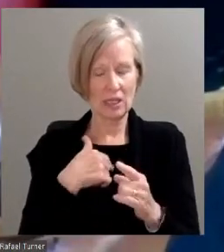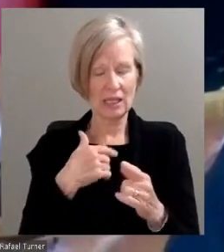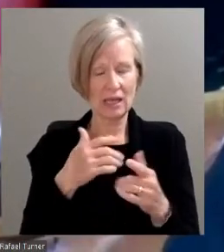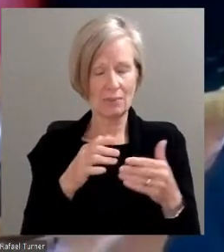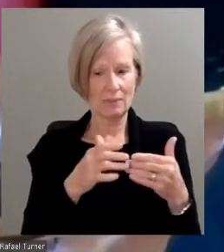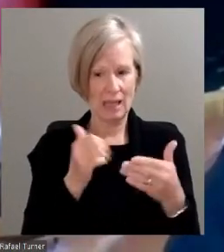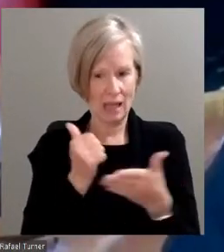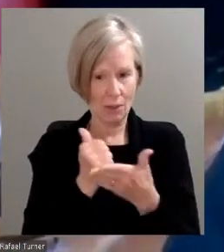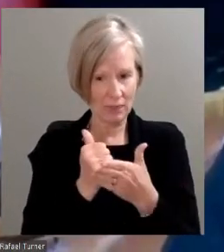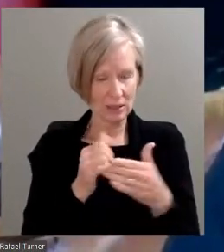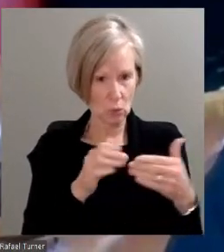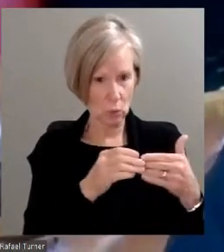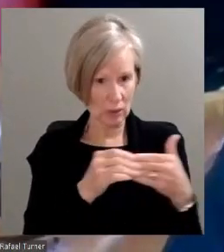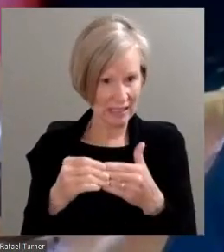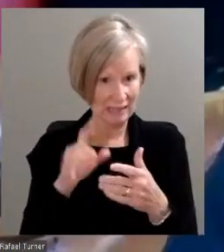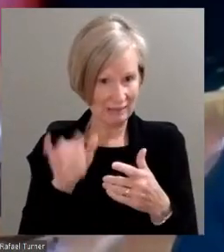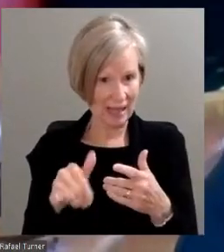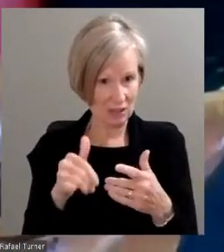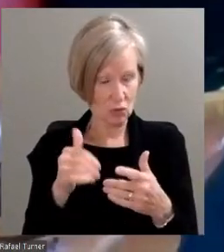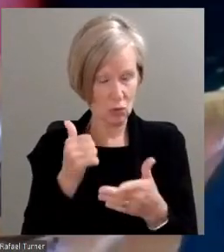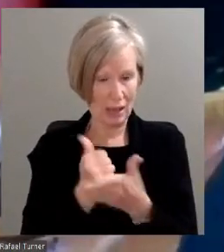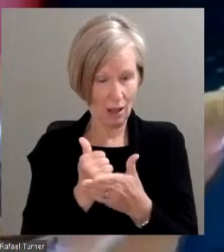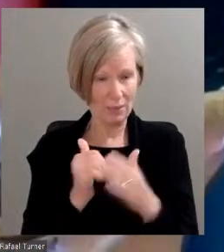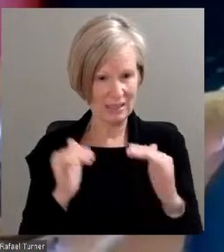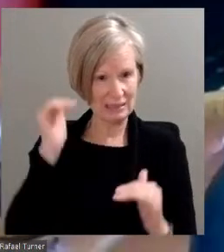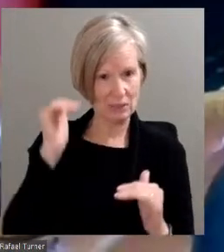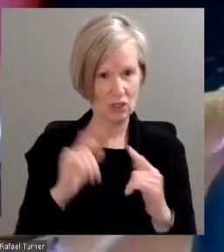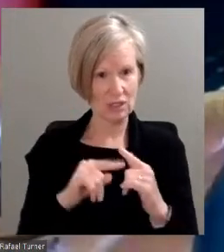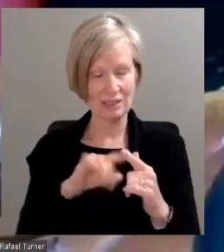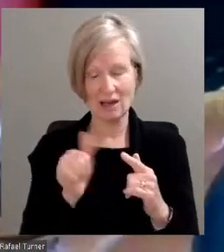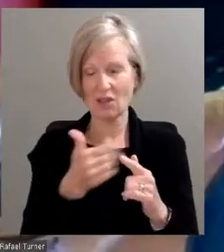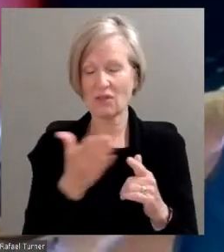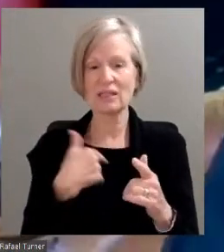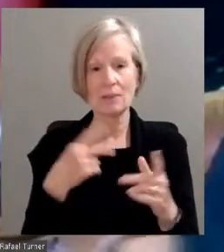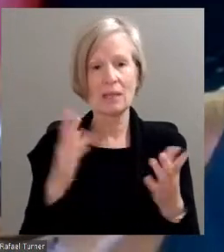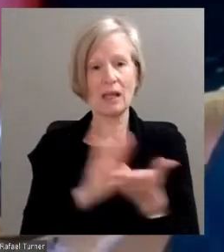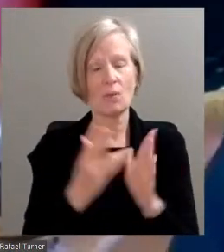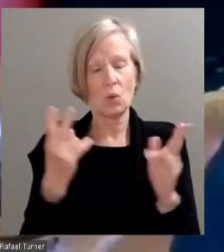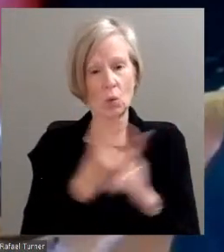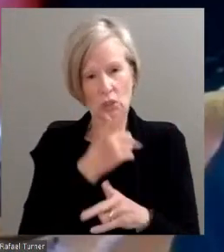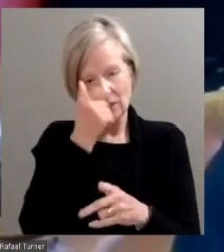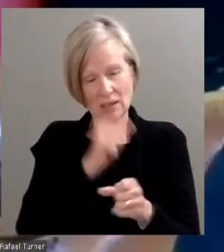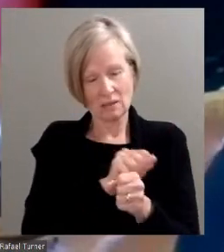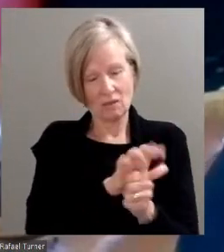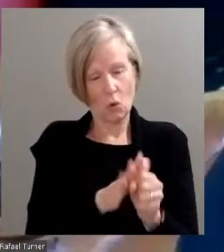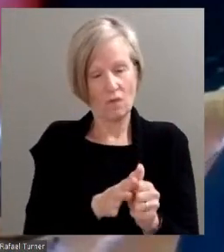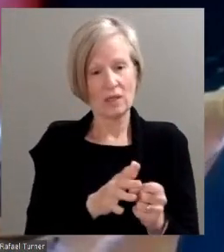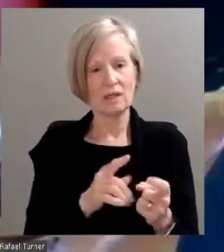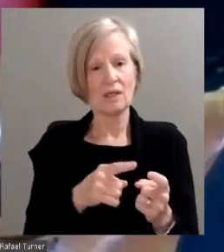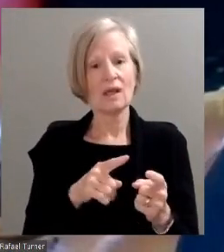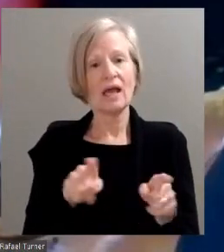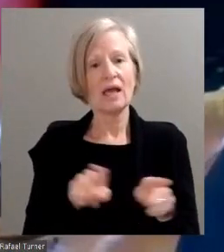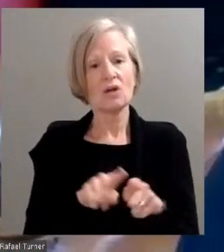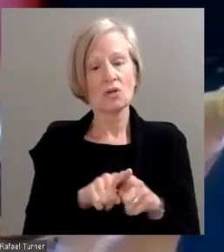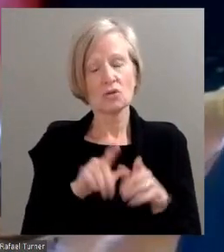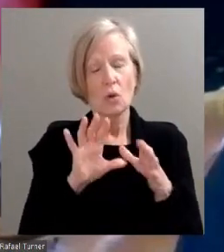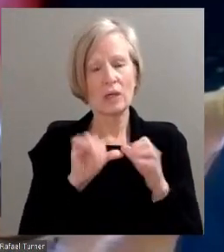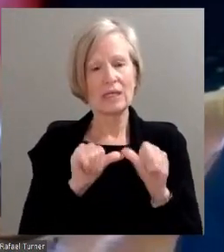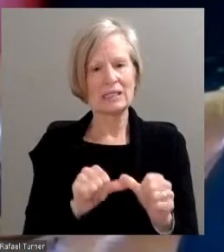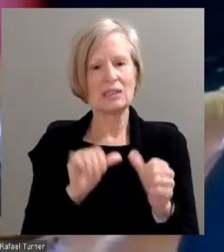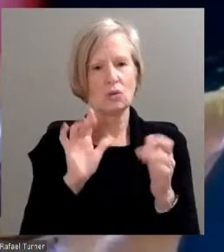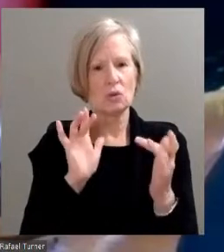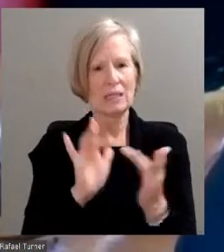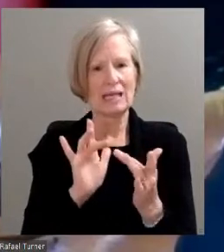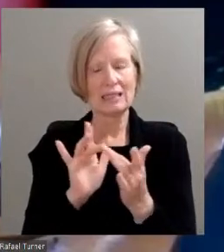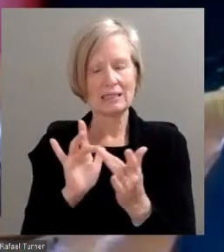and other things that have been exacerbated by the COVID-19 crisis. And then also just staying connected to students. During my